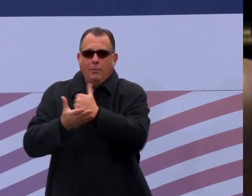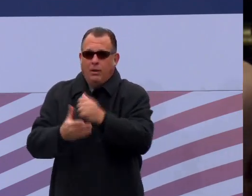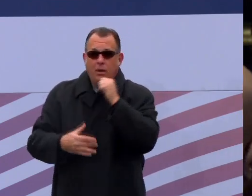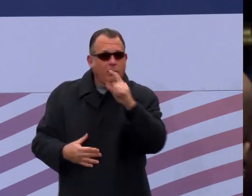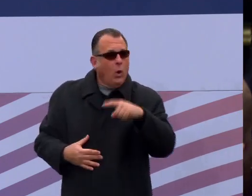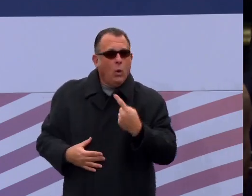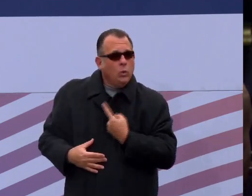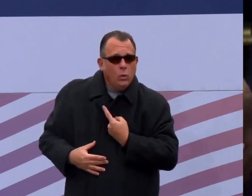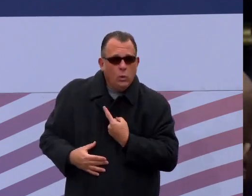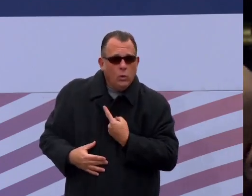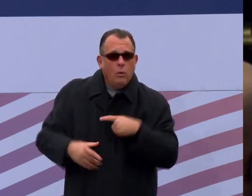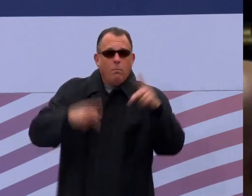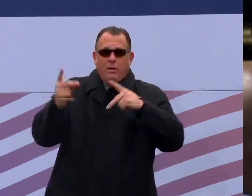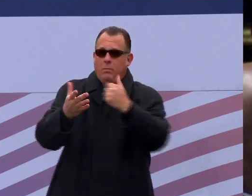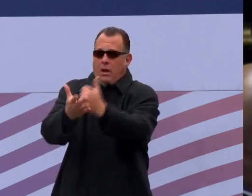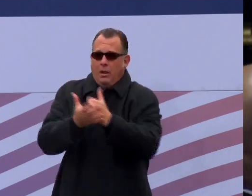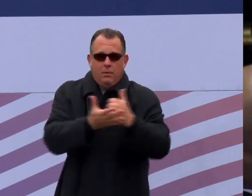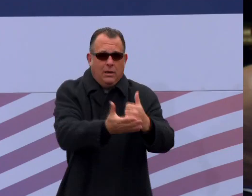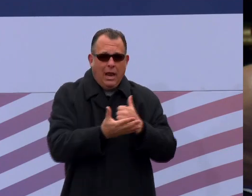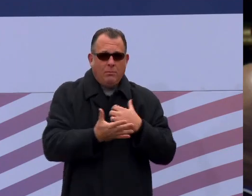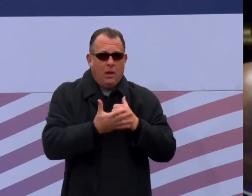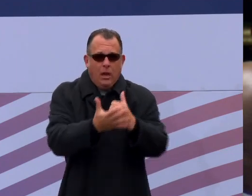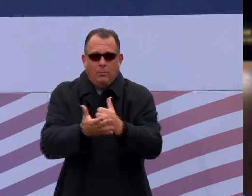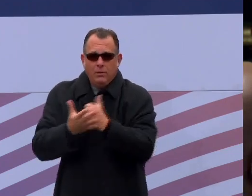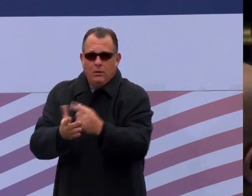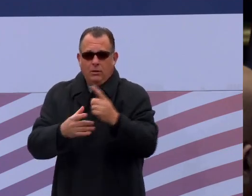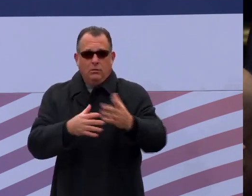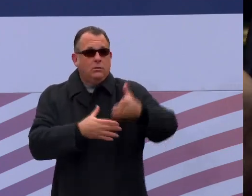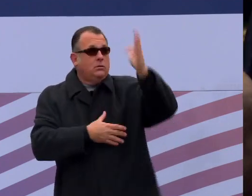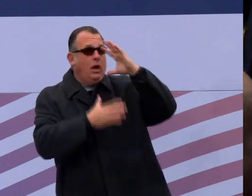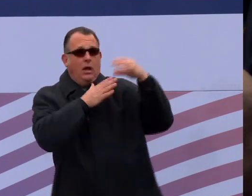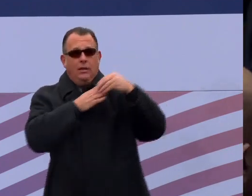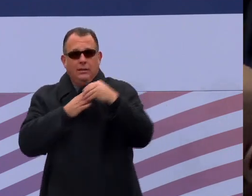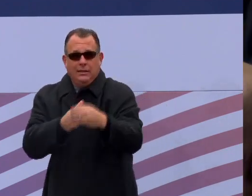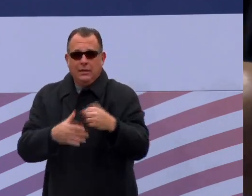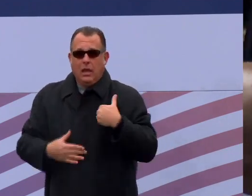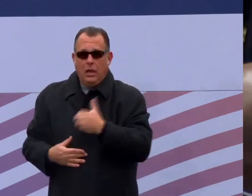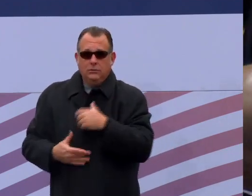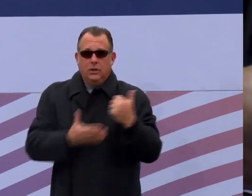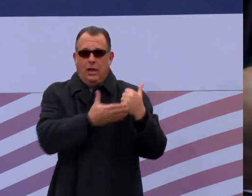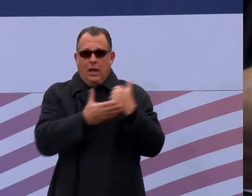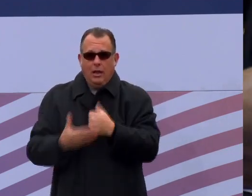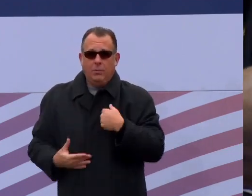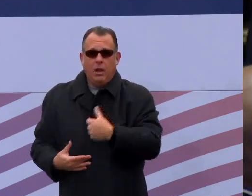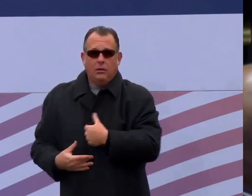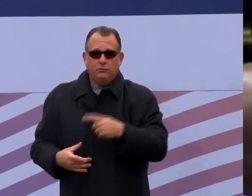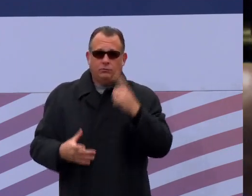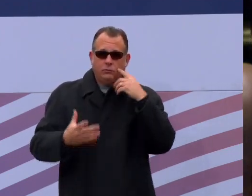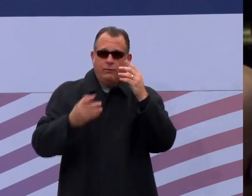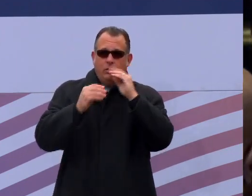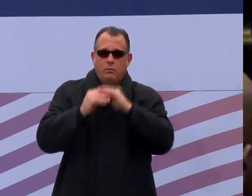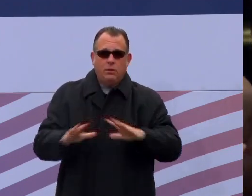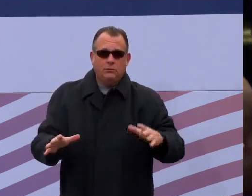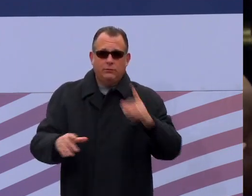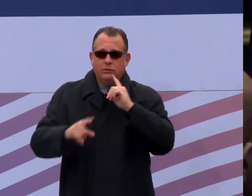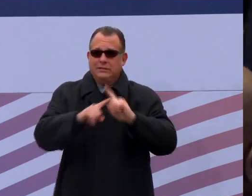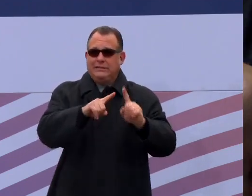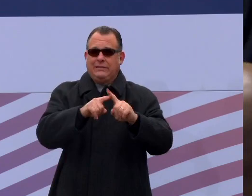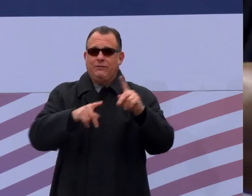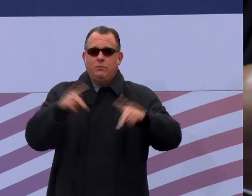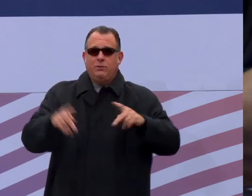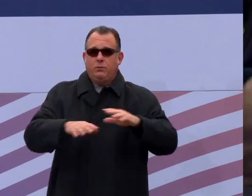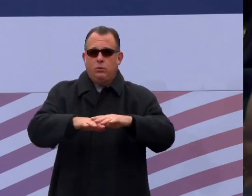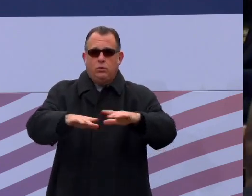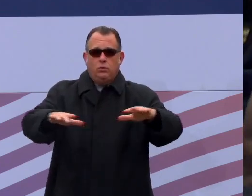by ourselves. We have Almighty God who guides us and helps us. We have a whole lot of people, many in this room who helped you,